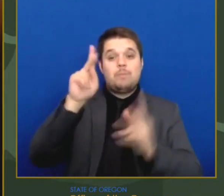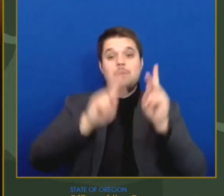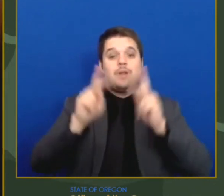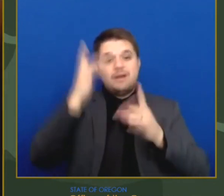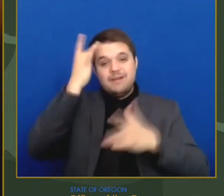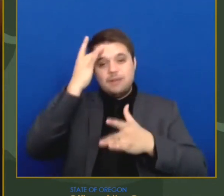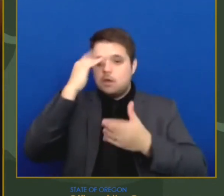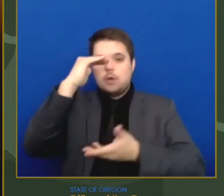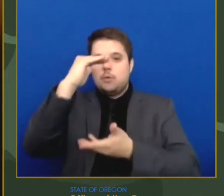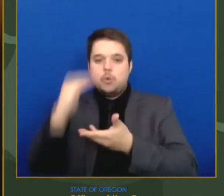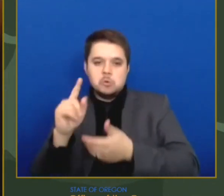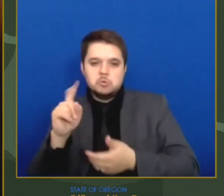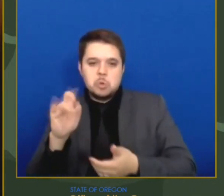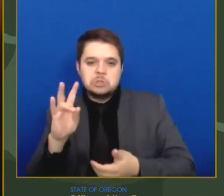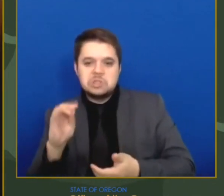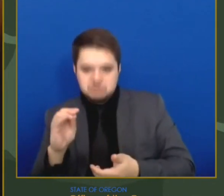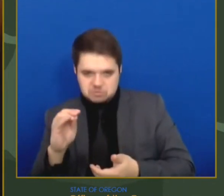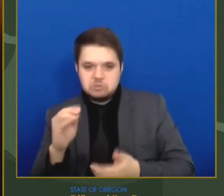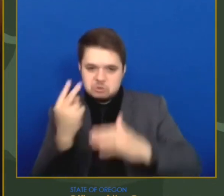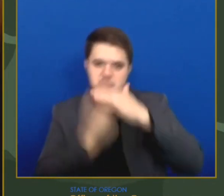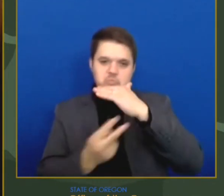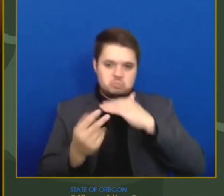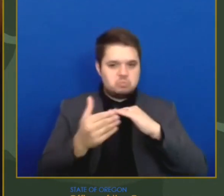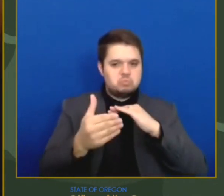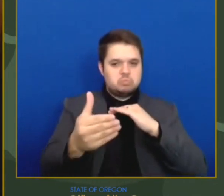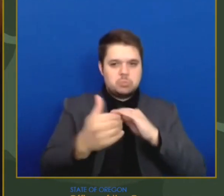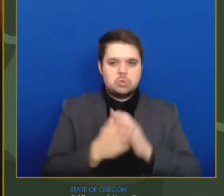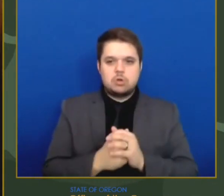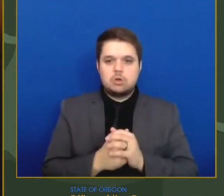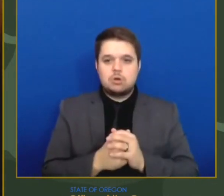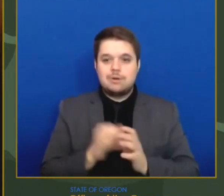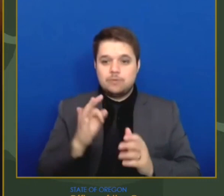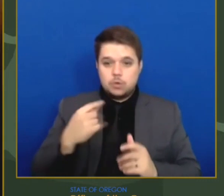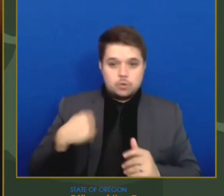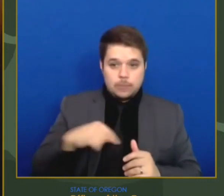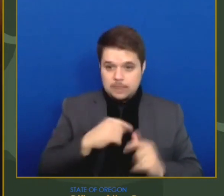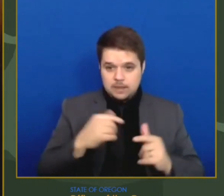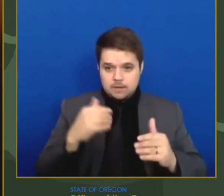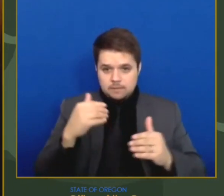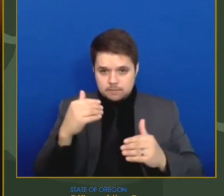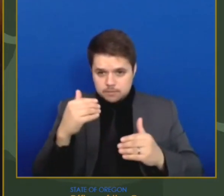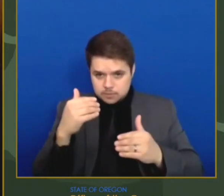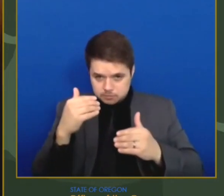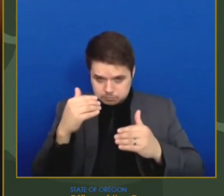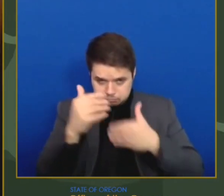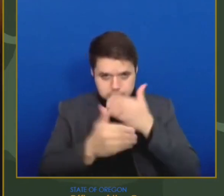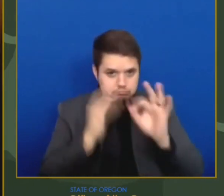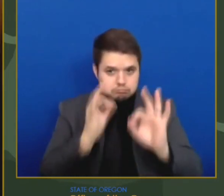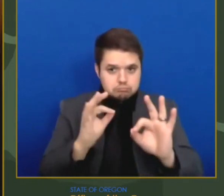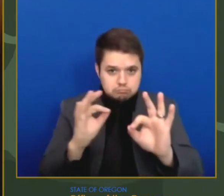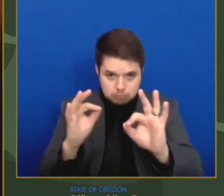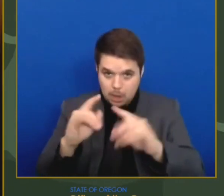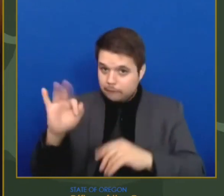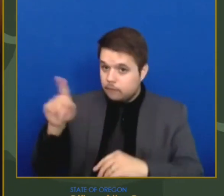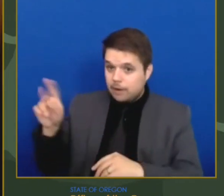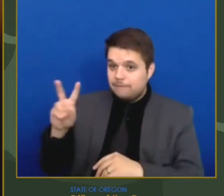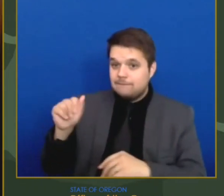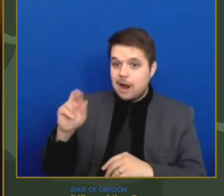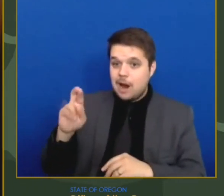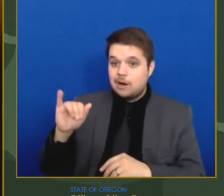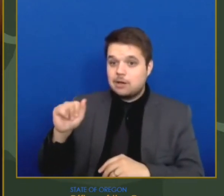However, if the more contagious variants take hold, or if we relax our vigilance and transmission increases by 30%,